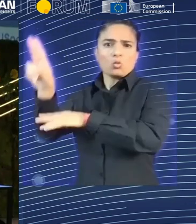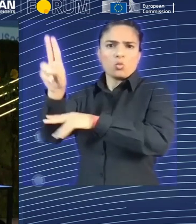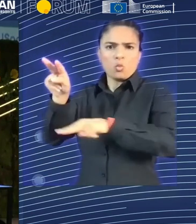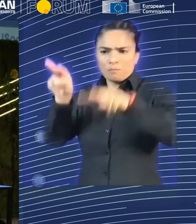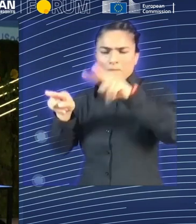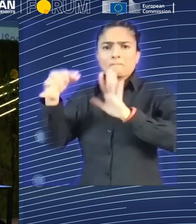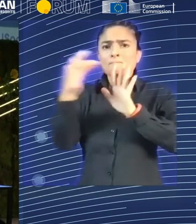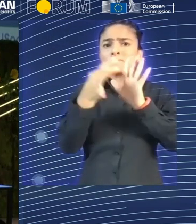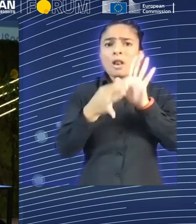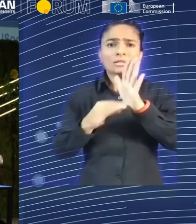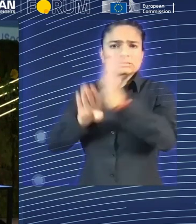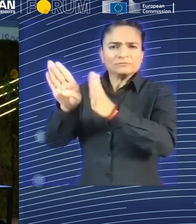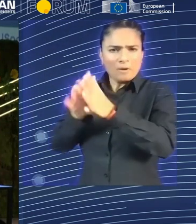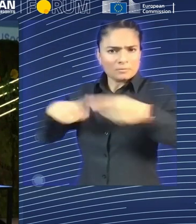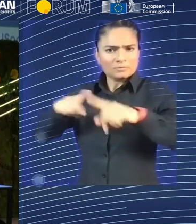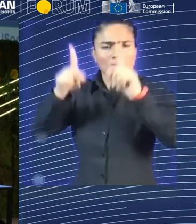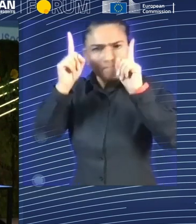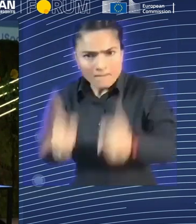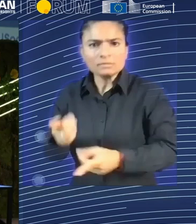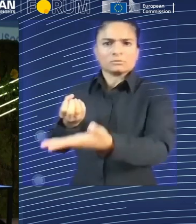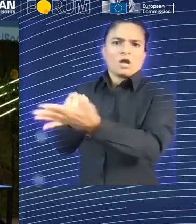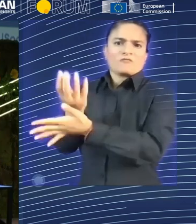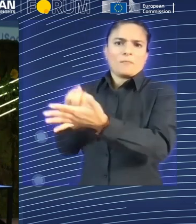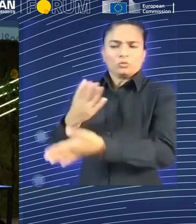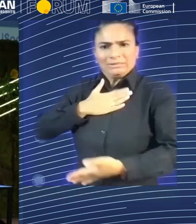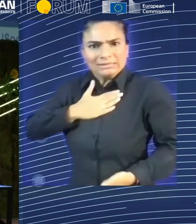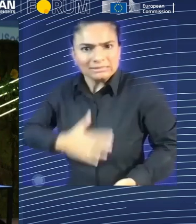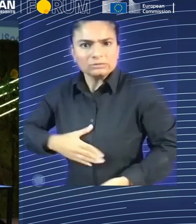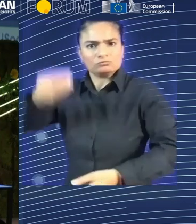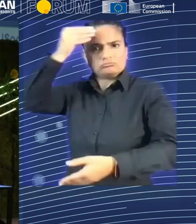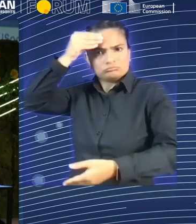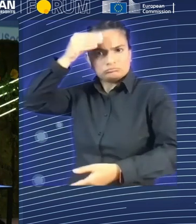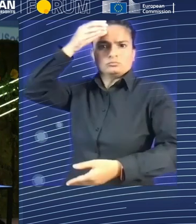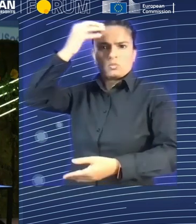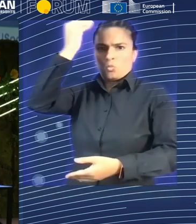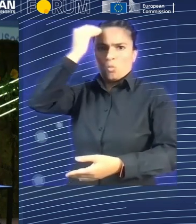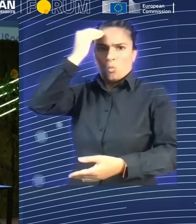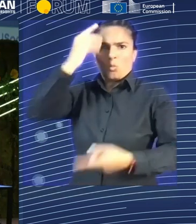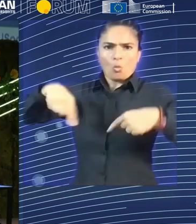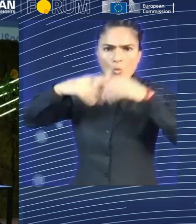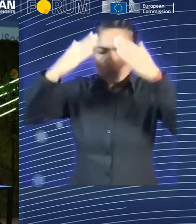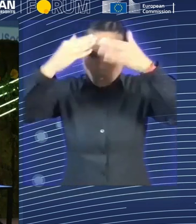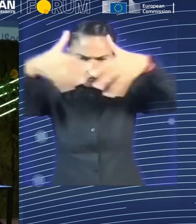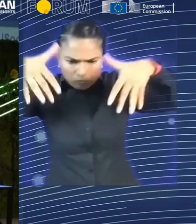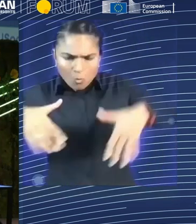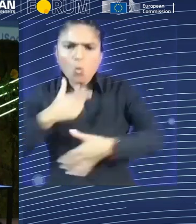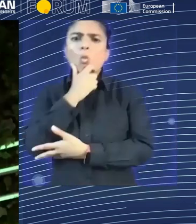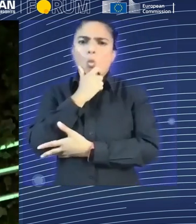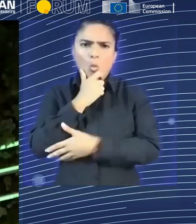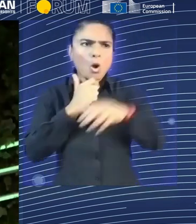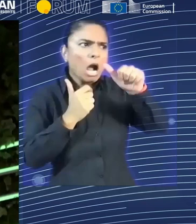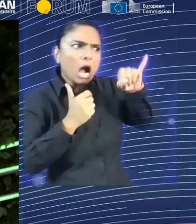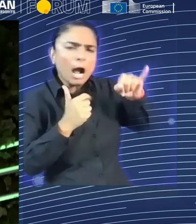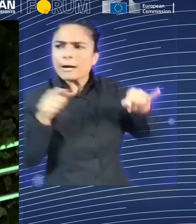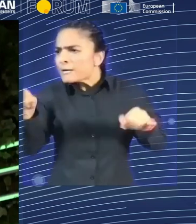point one, that they need to actually understand what AI is. And then in relation to the skills that would be needed, the